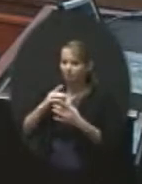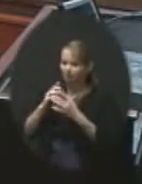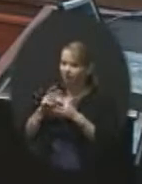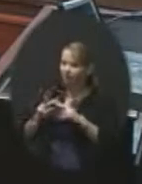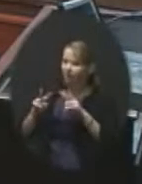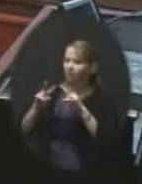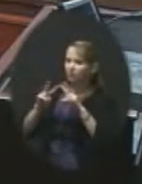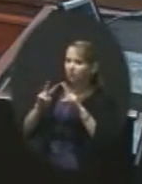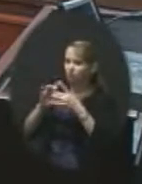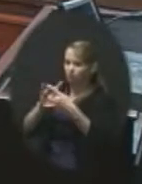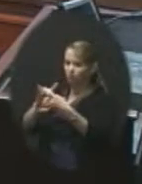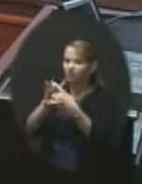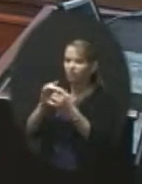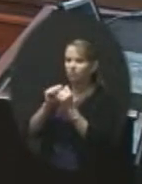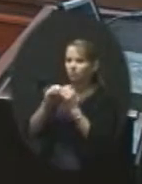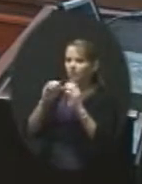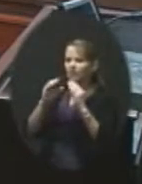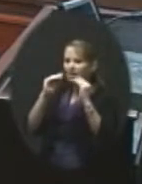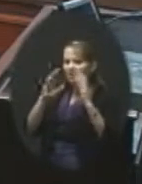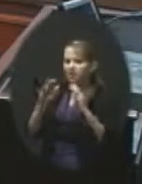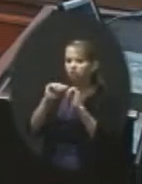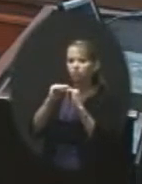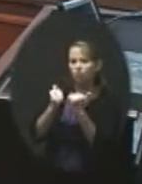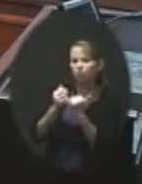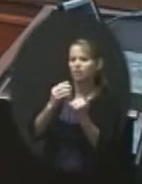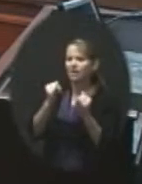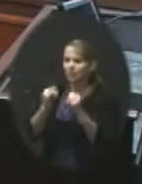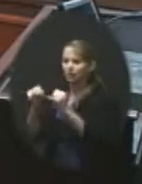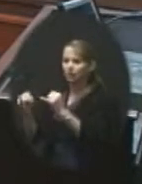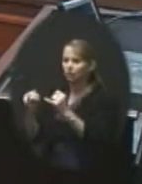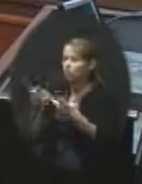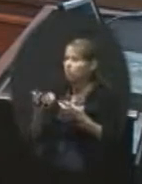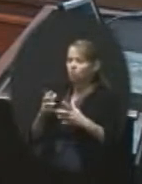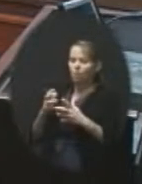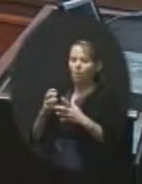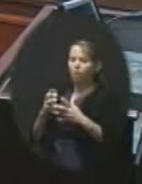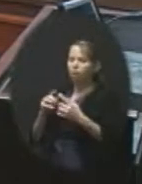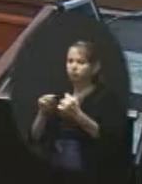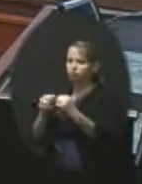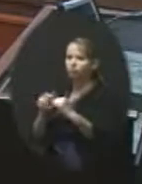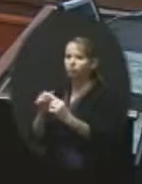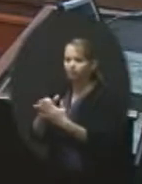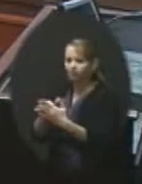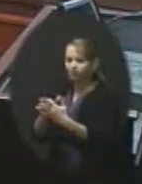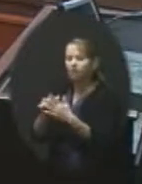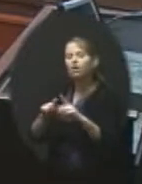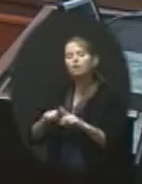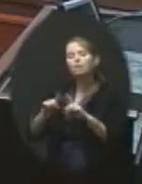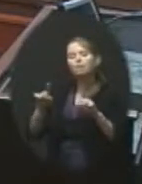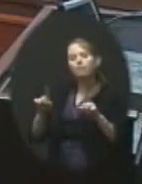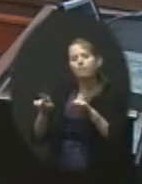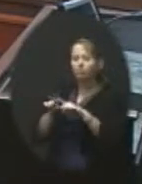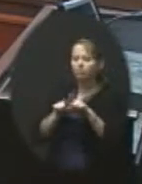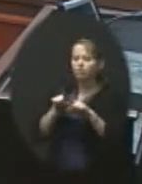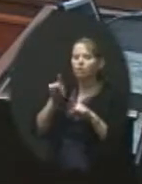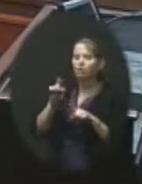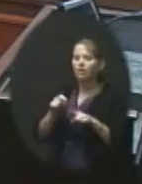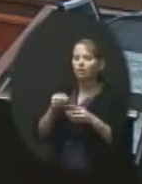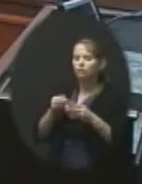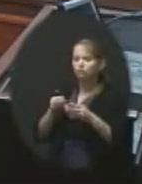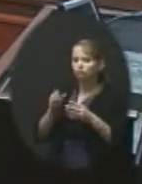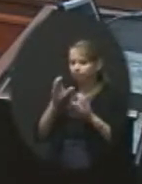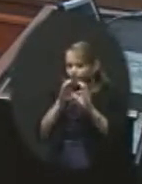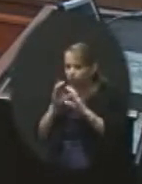individuals and we aren't anxious to do anything to jeopardize that. However, we have to look for solutions at a time